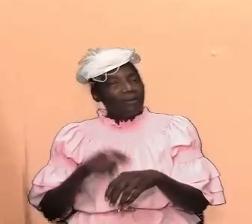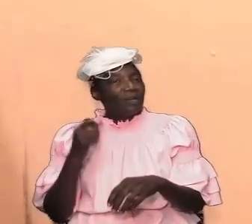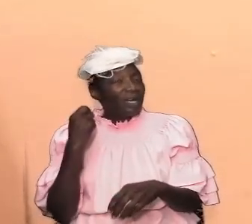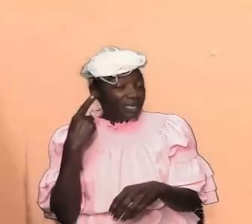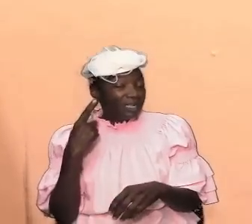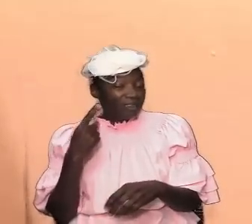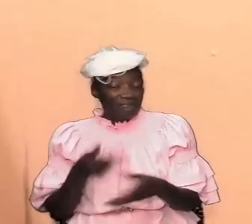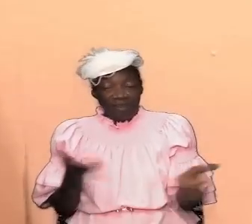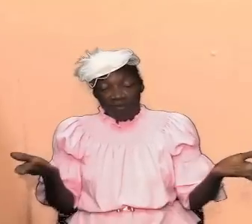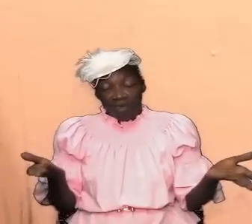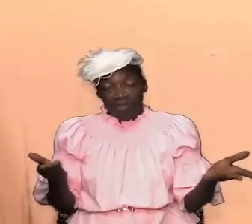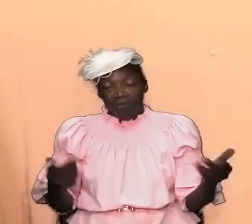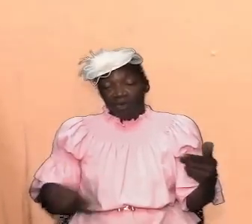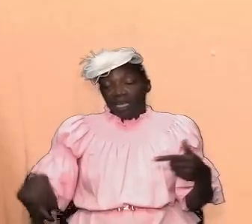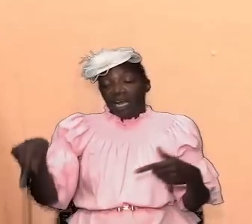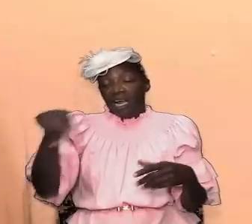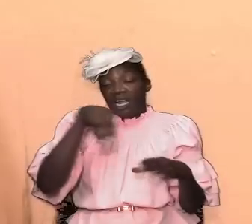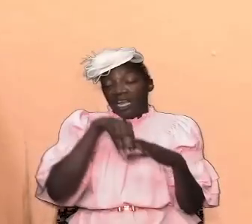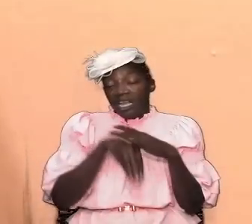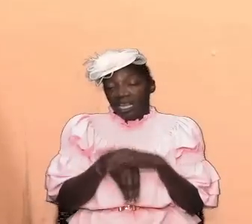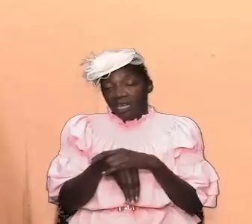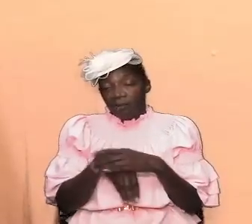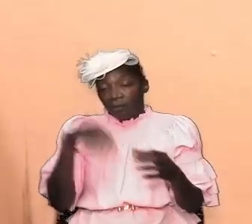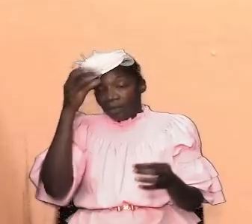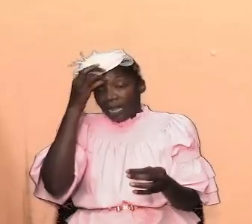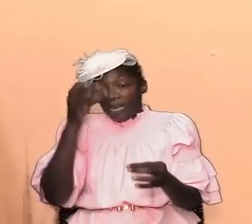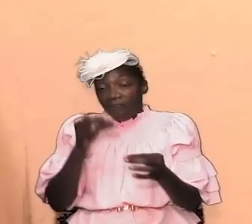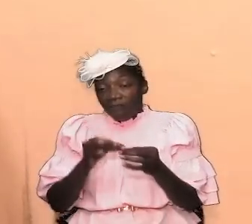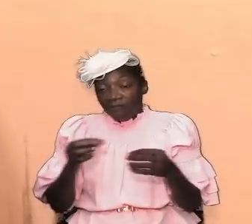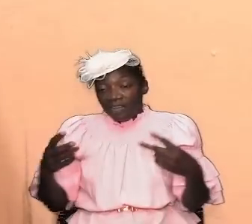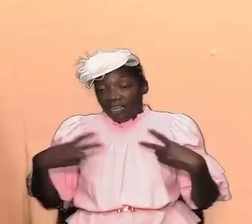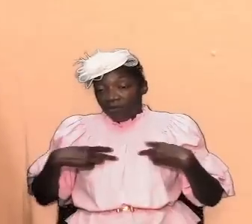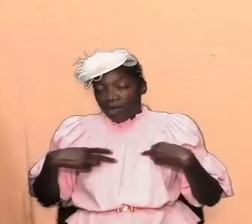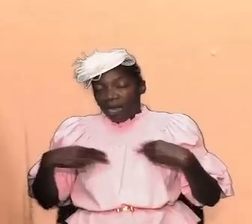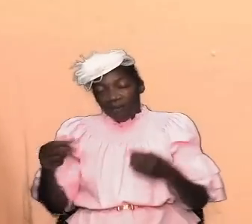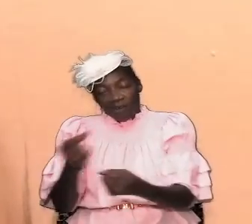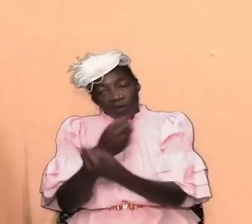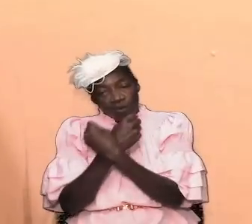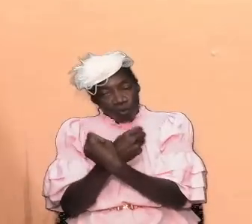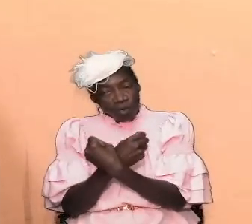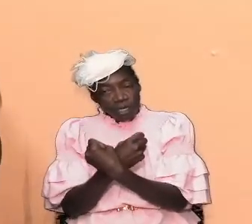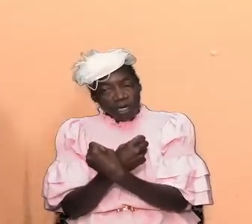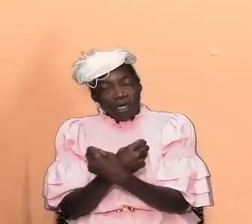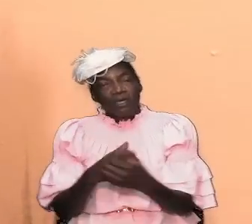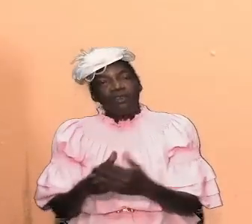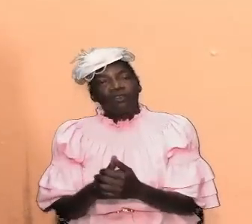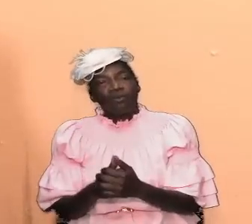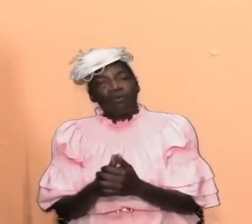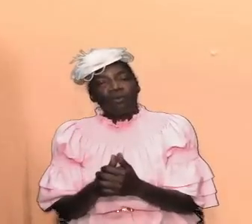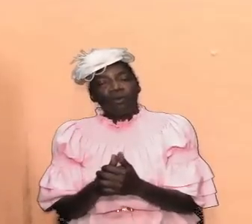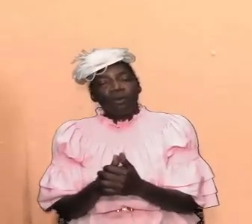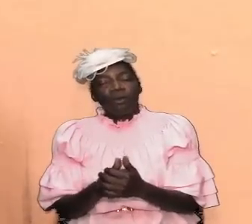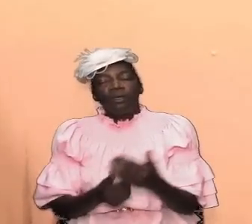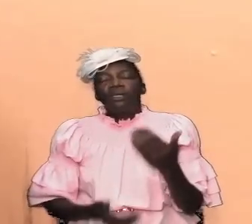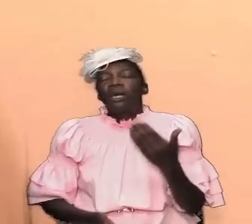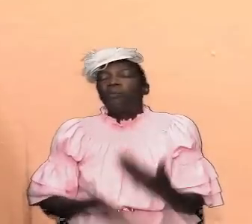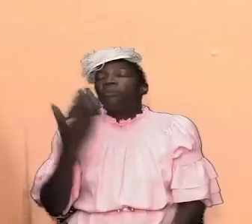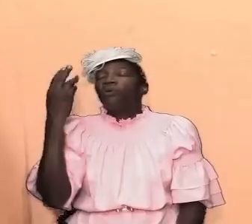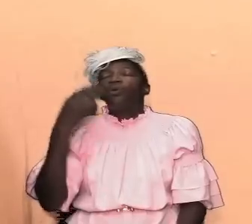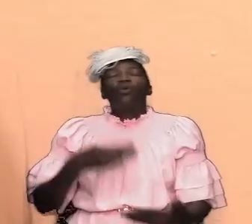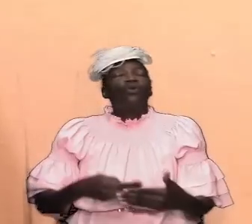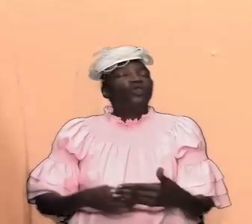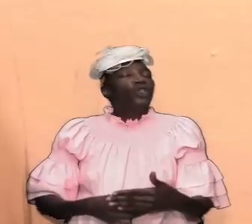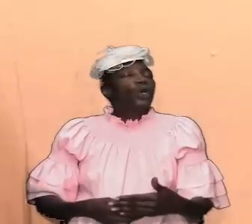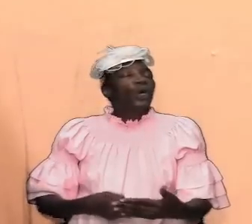what we are in the faith that we have and that we are holding on to is a most holy